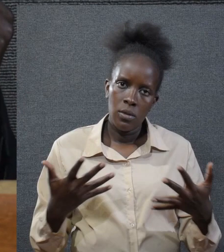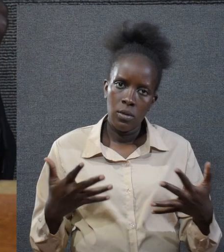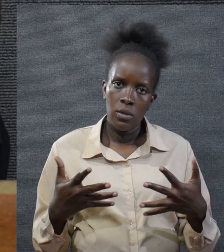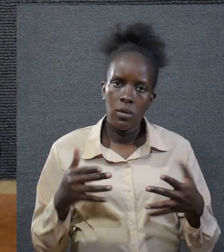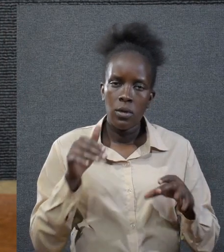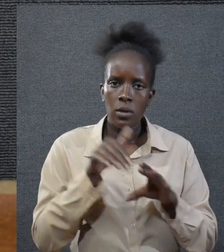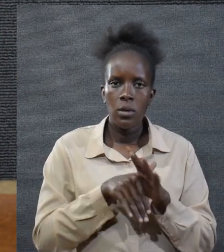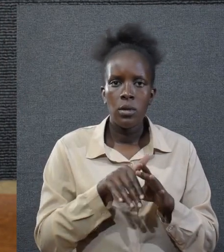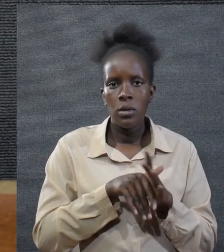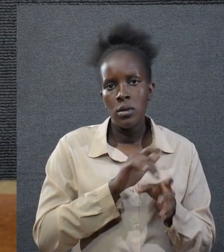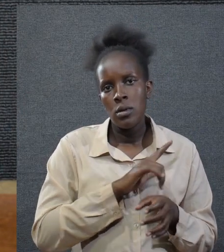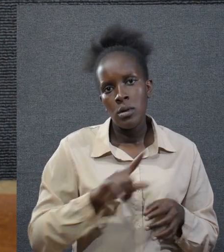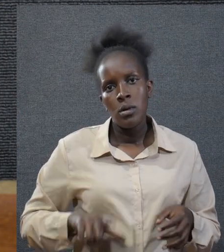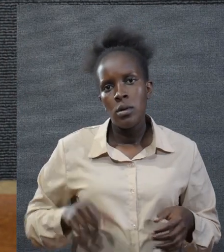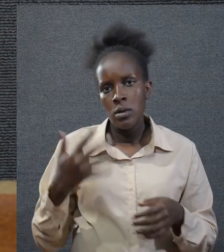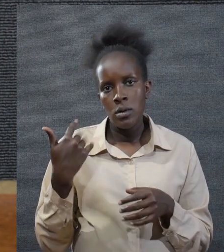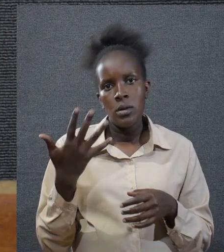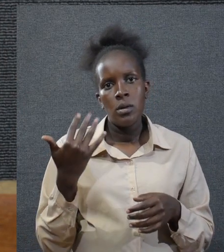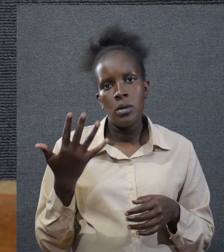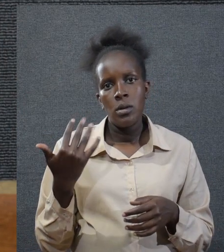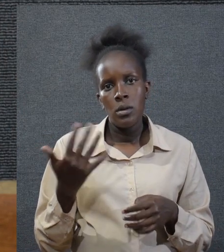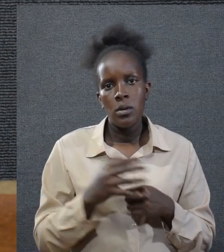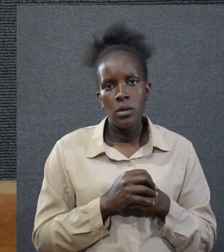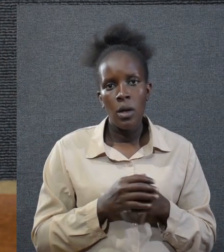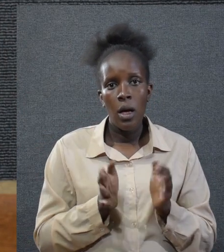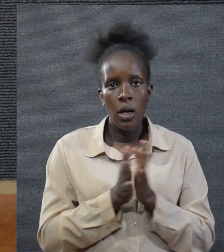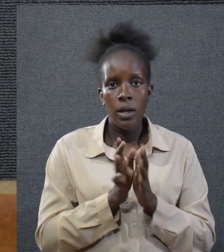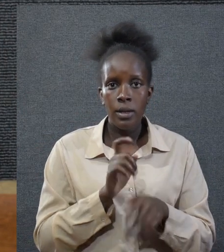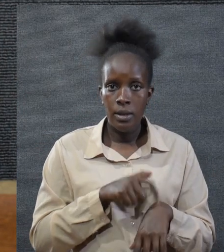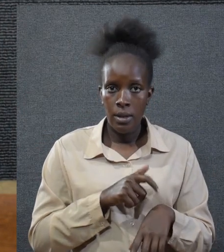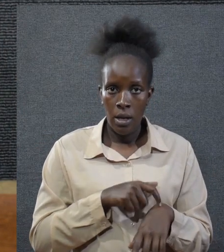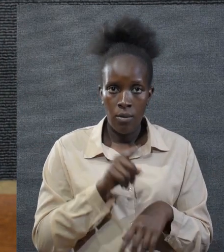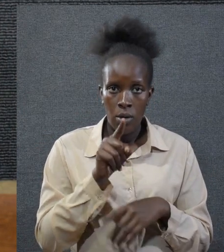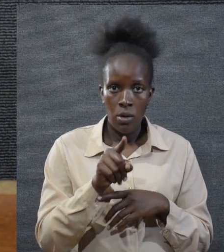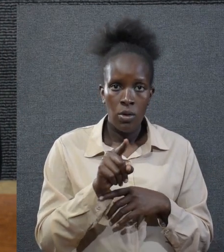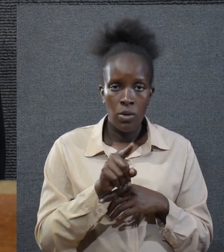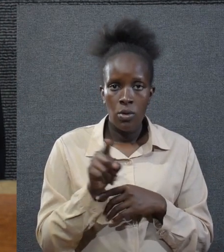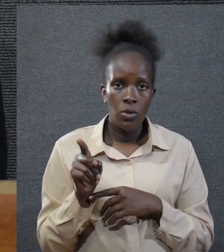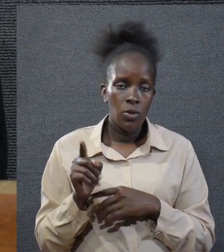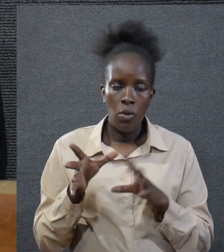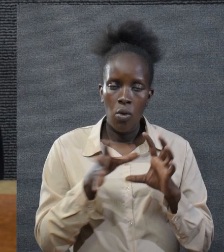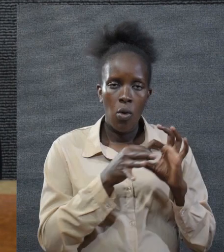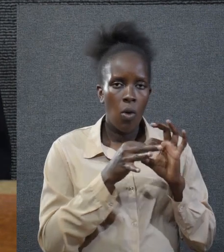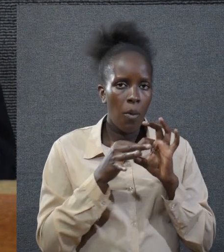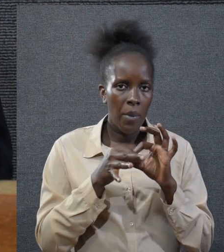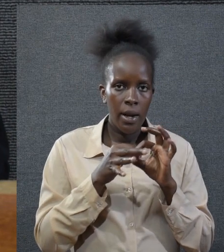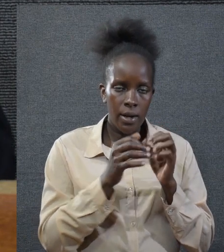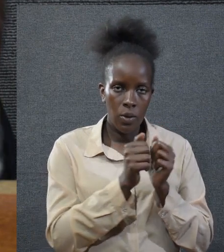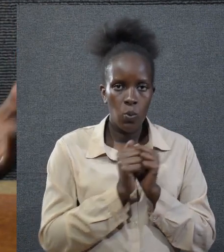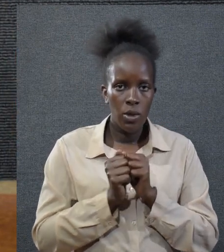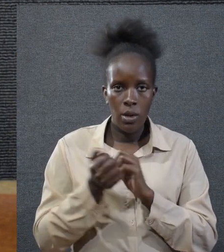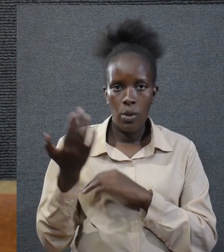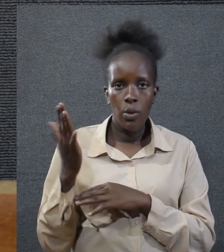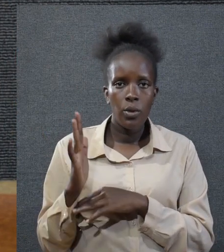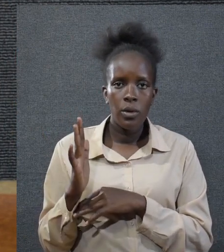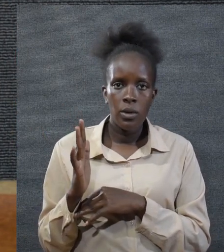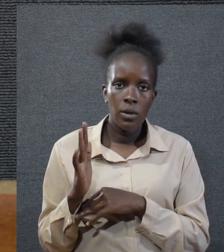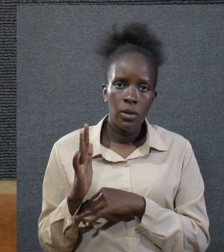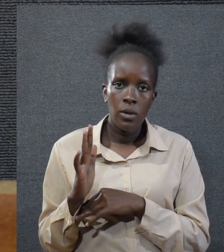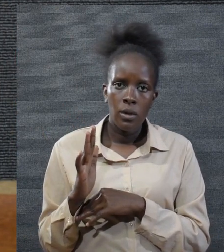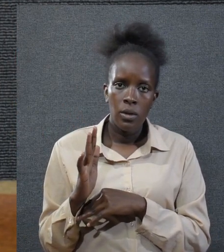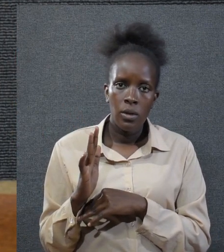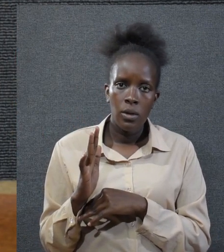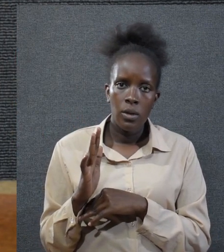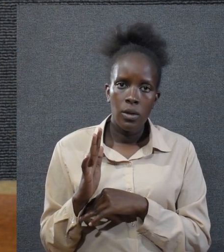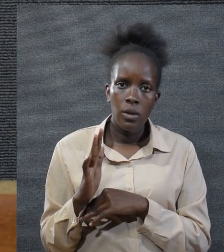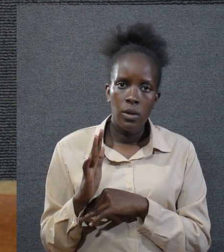powerful tool in the Lord's heart and when you cooperate with